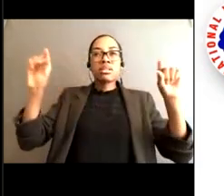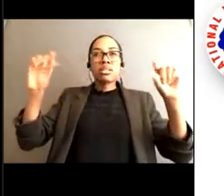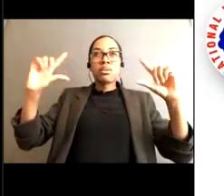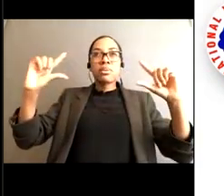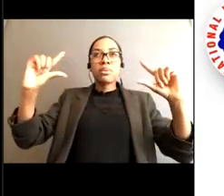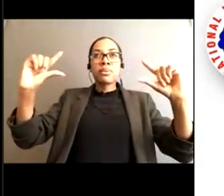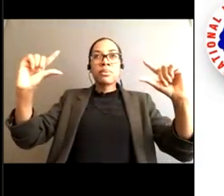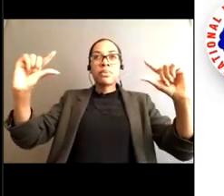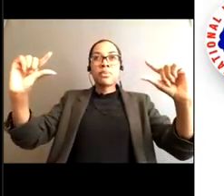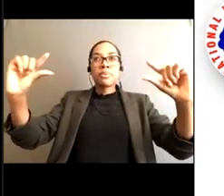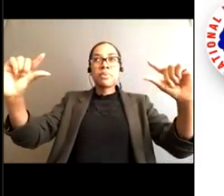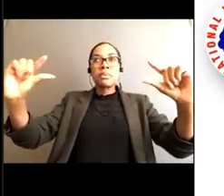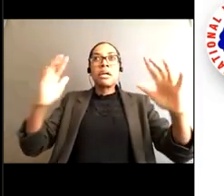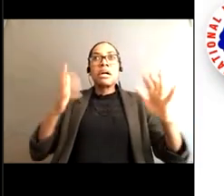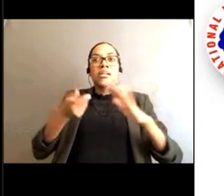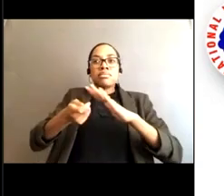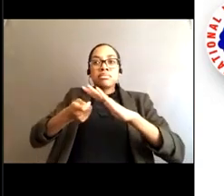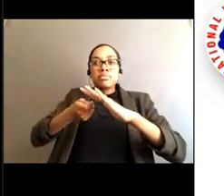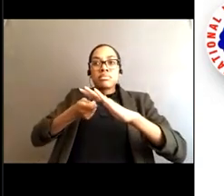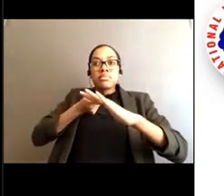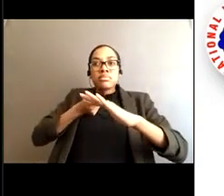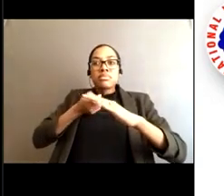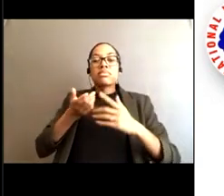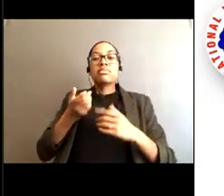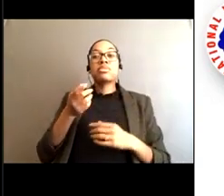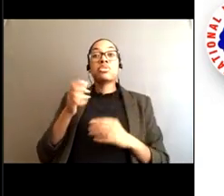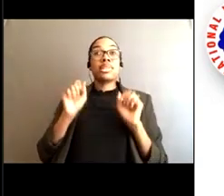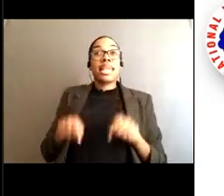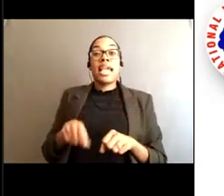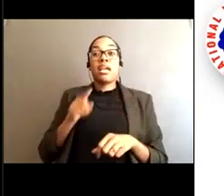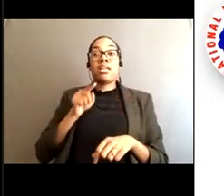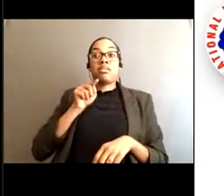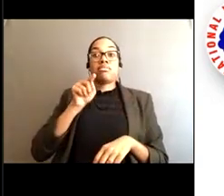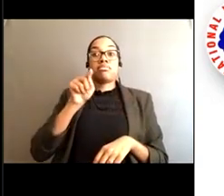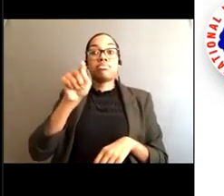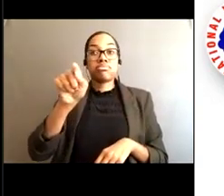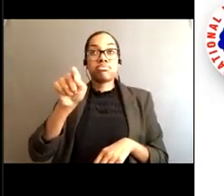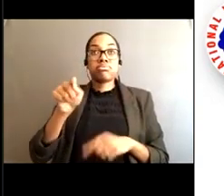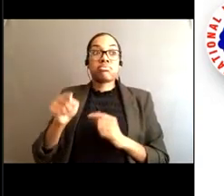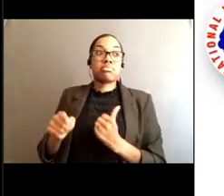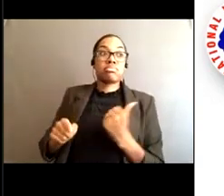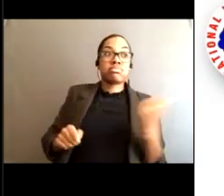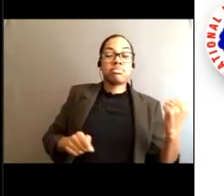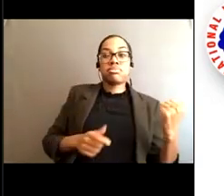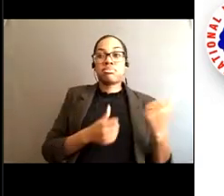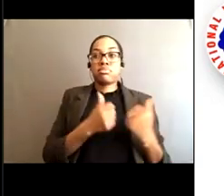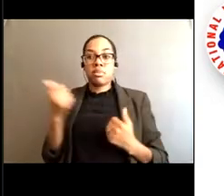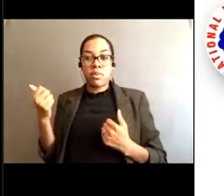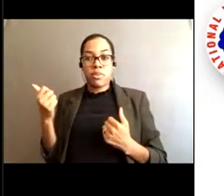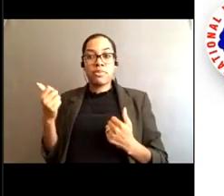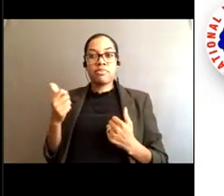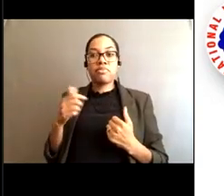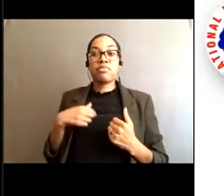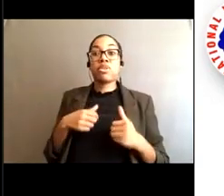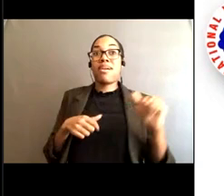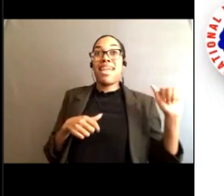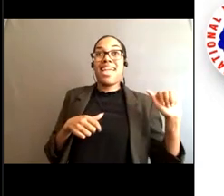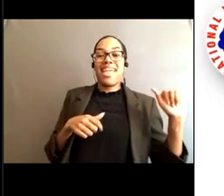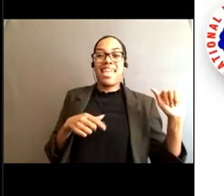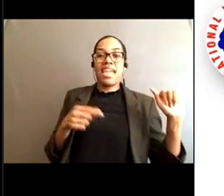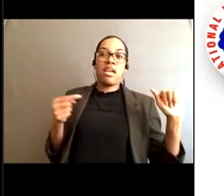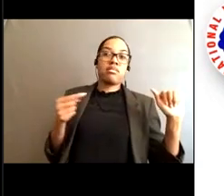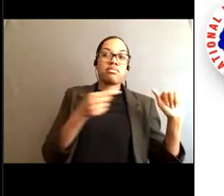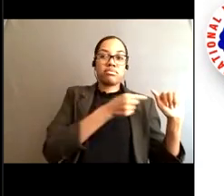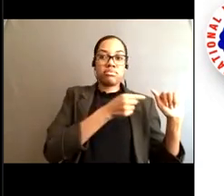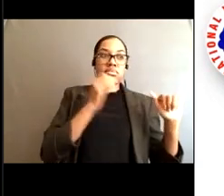So we have three different directions that we can go. We can go with option A or option B